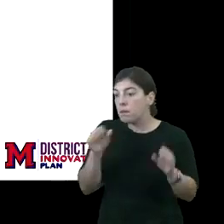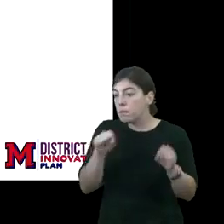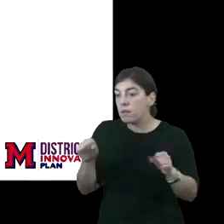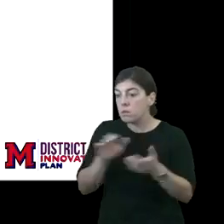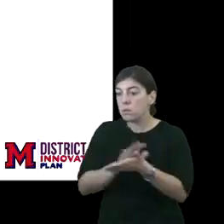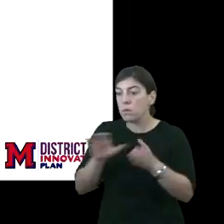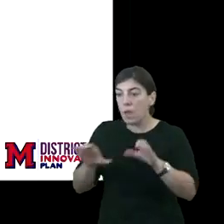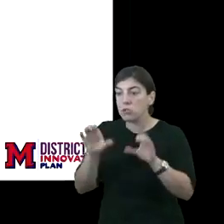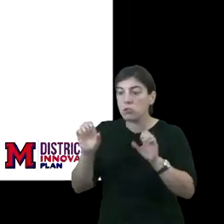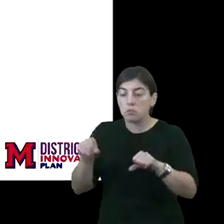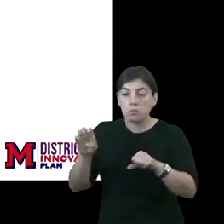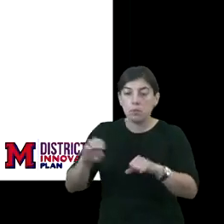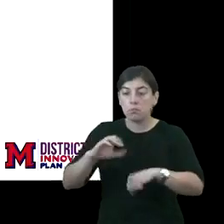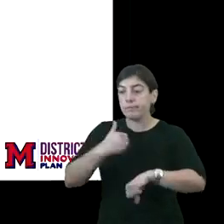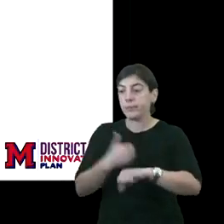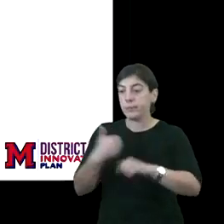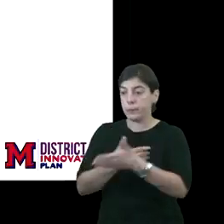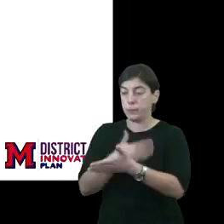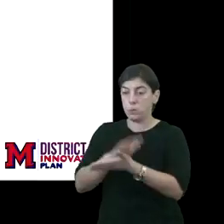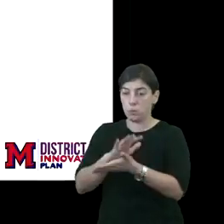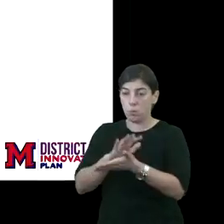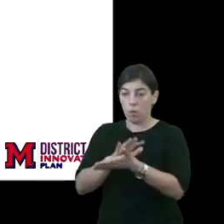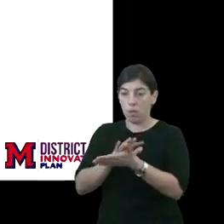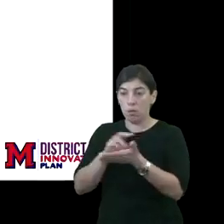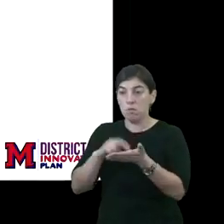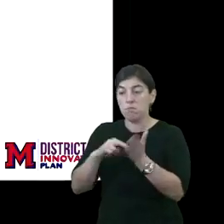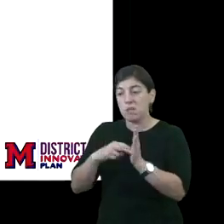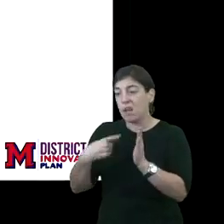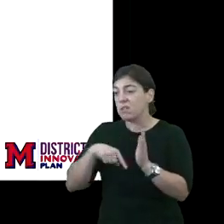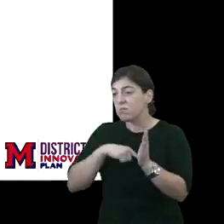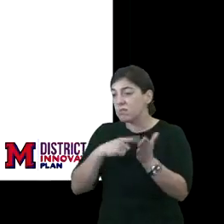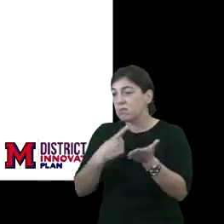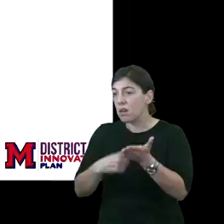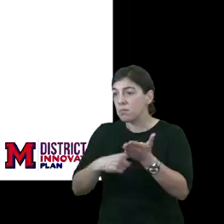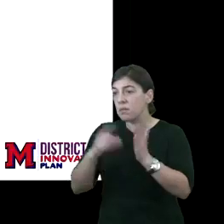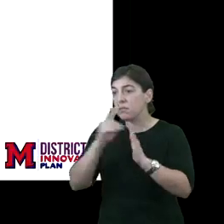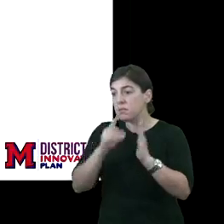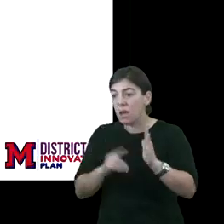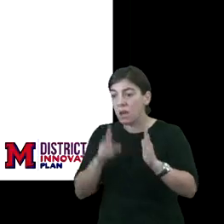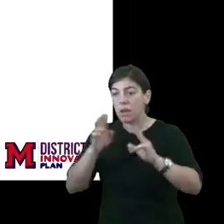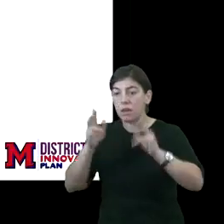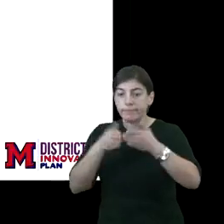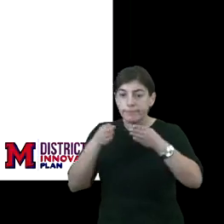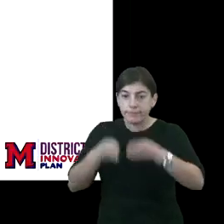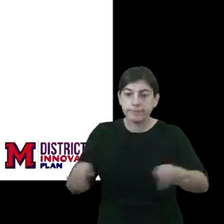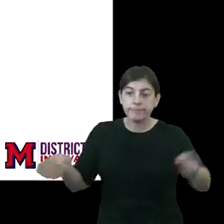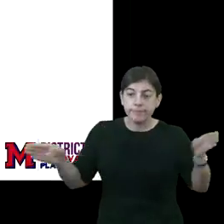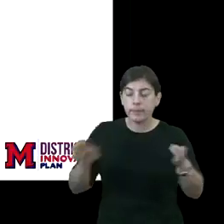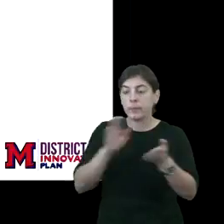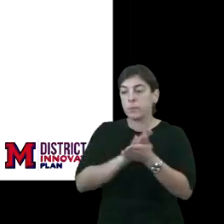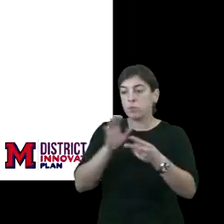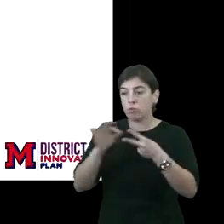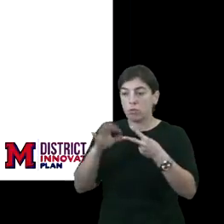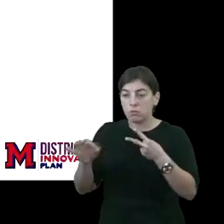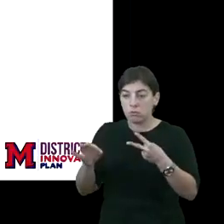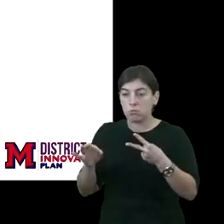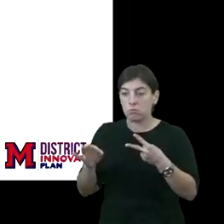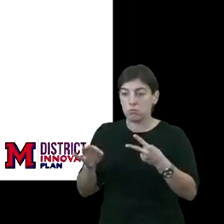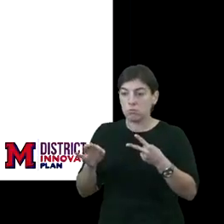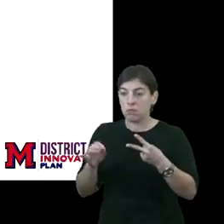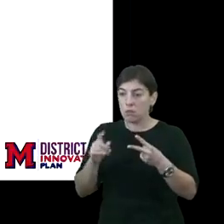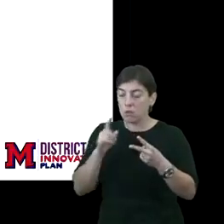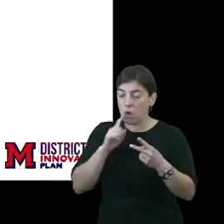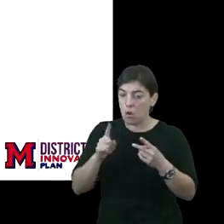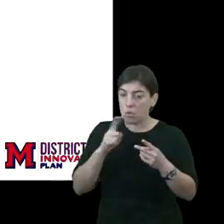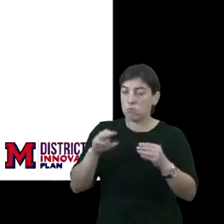action could be creating a new school. So again, as we talk about designing and expanding school choice options that are